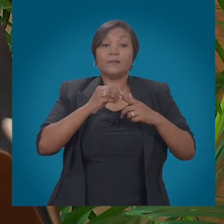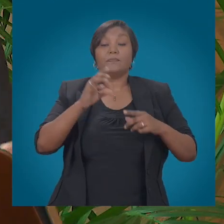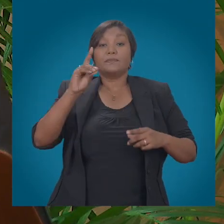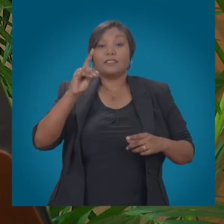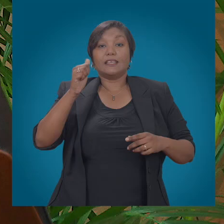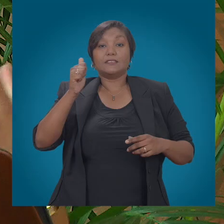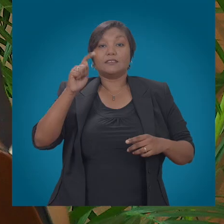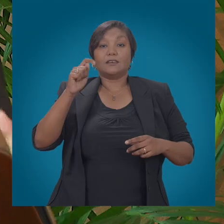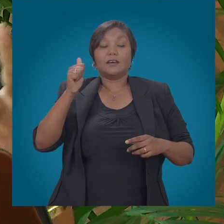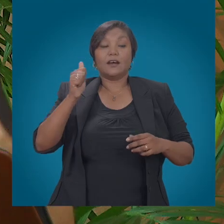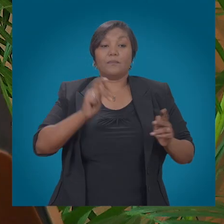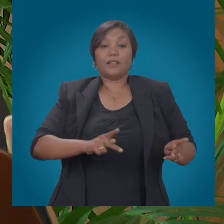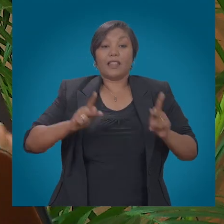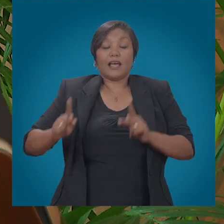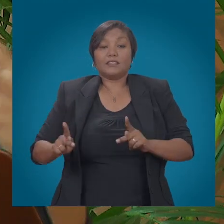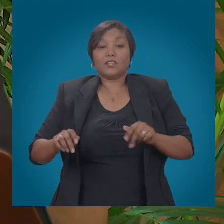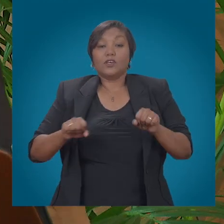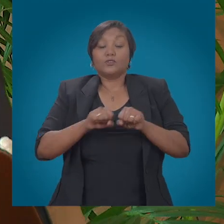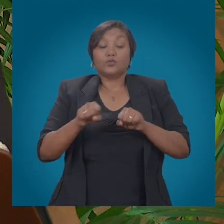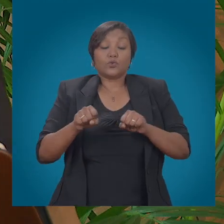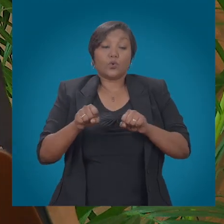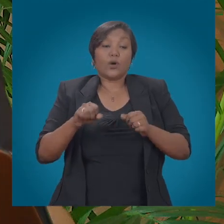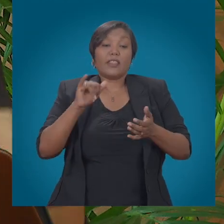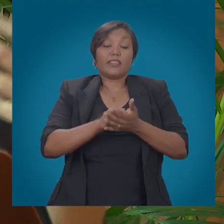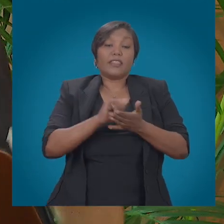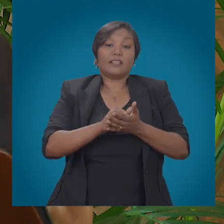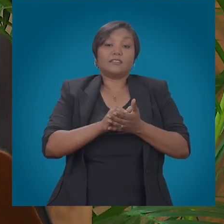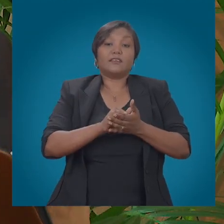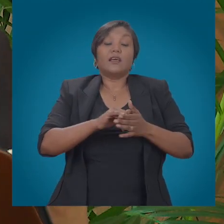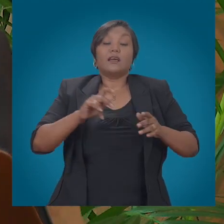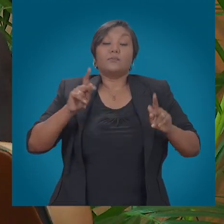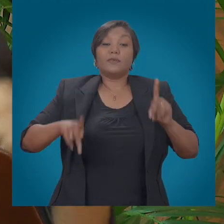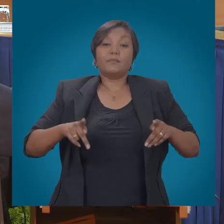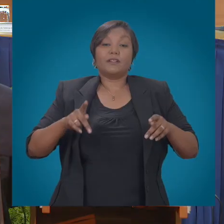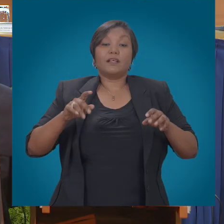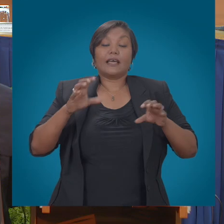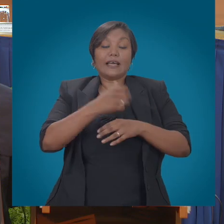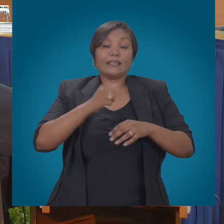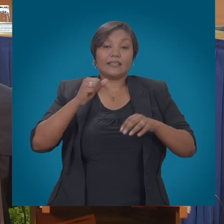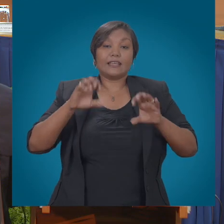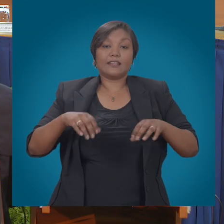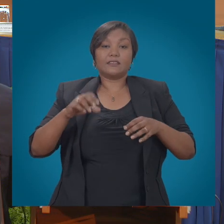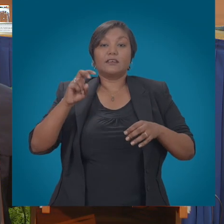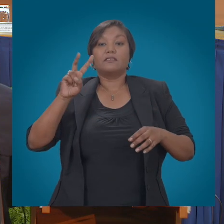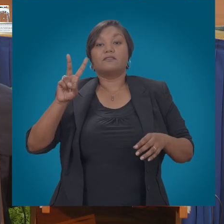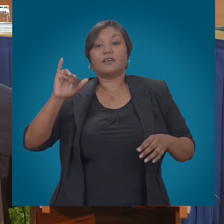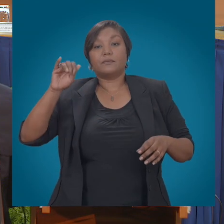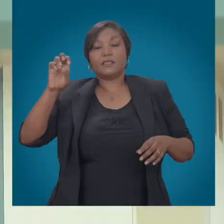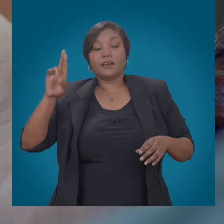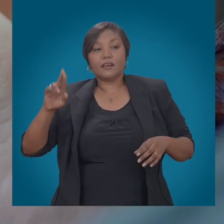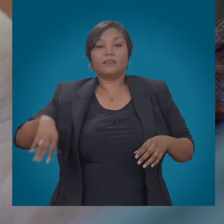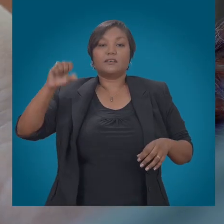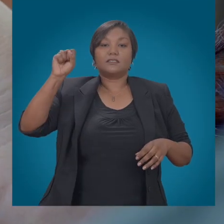example, your service providers can offer you a package, maybe at a higher price, to access VoIP services such as Vibe and Skype and so forth.